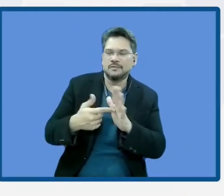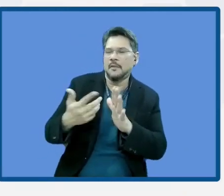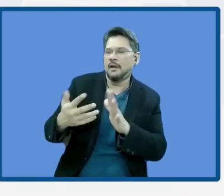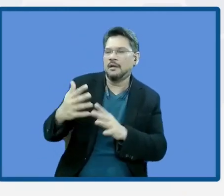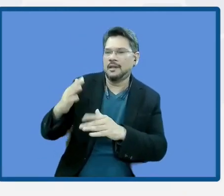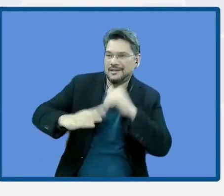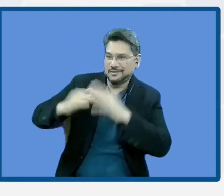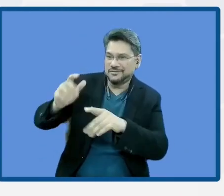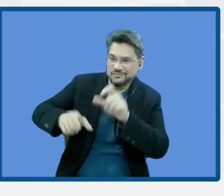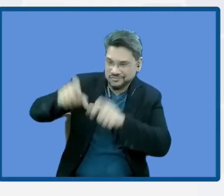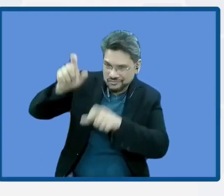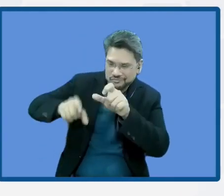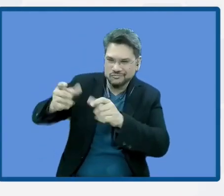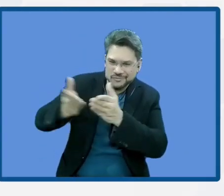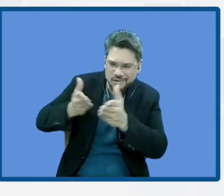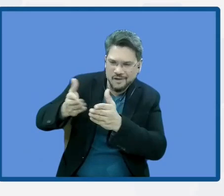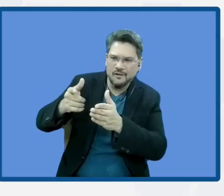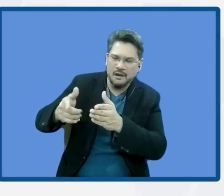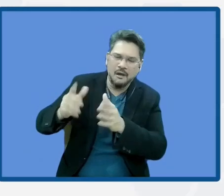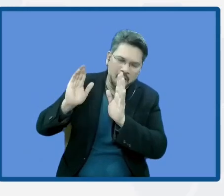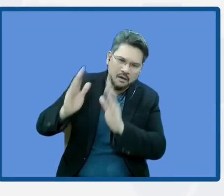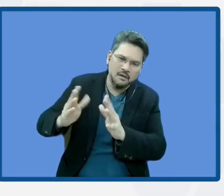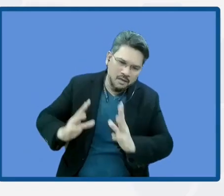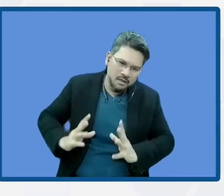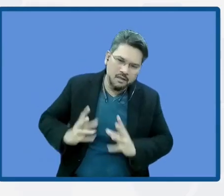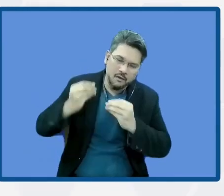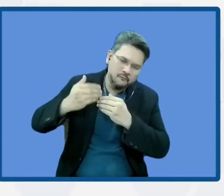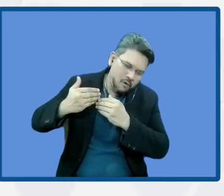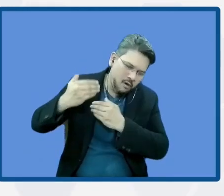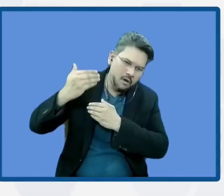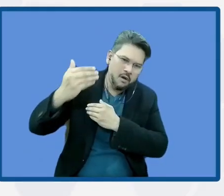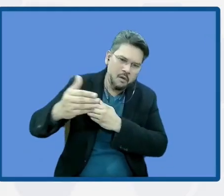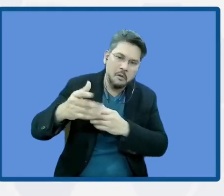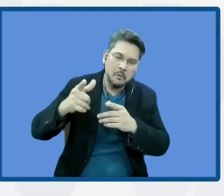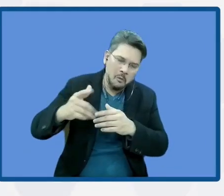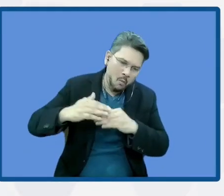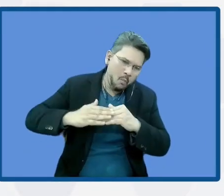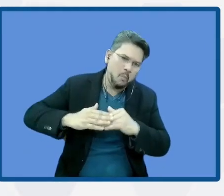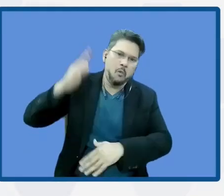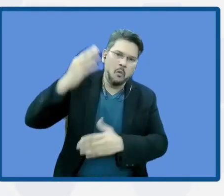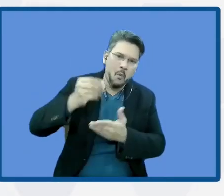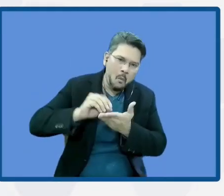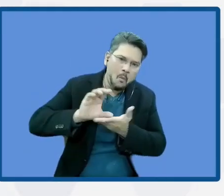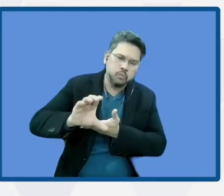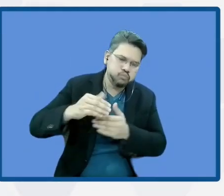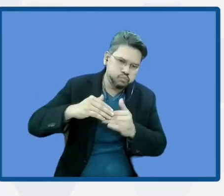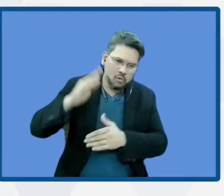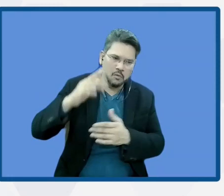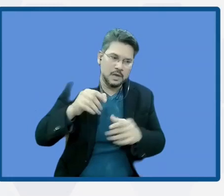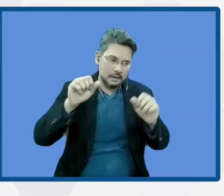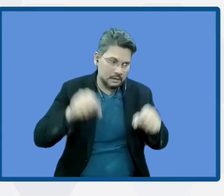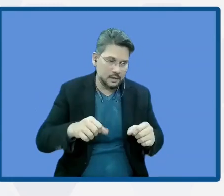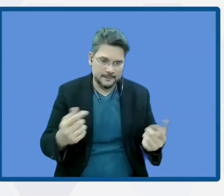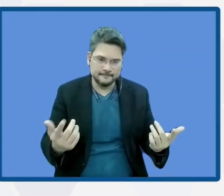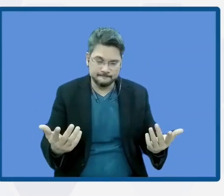construction's life costs will be greater if it is combined with some restoring actions,